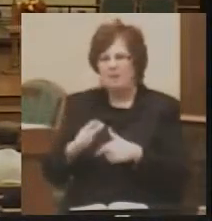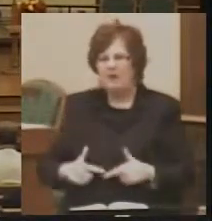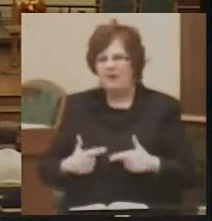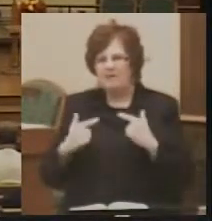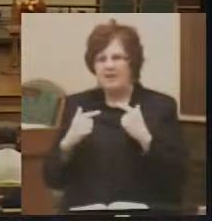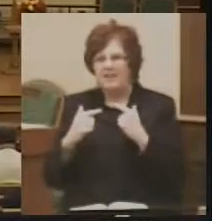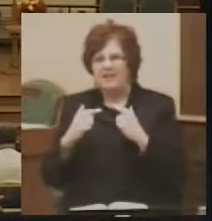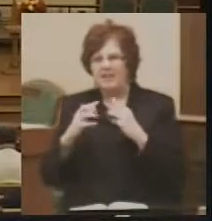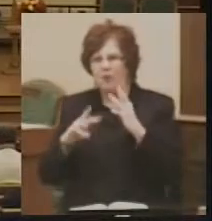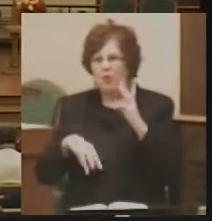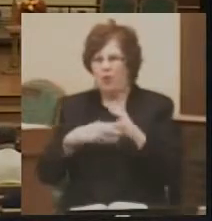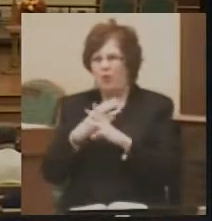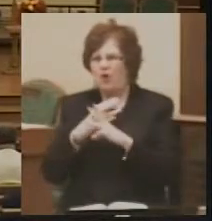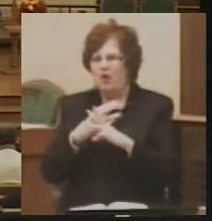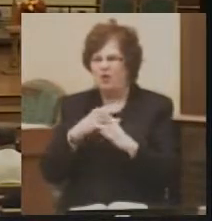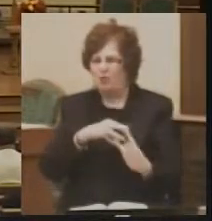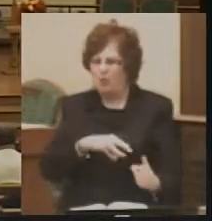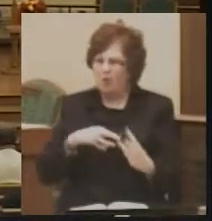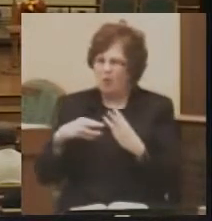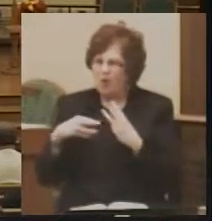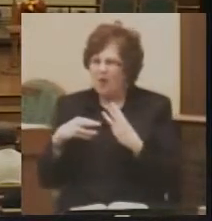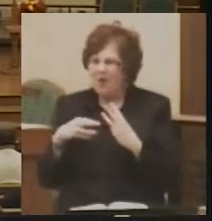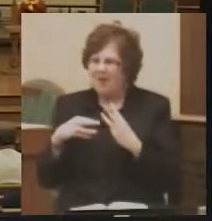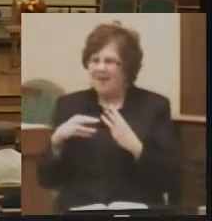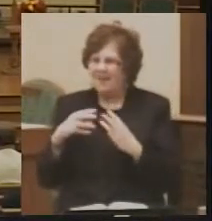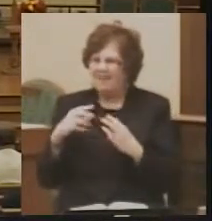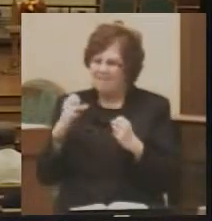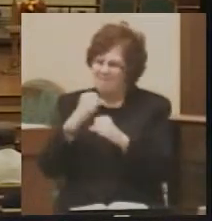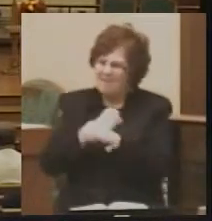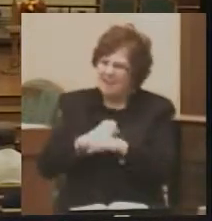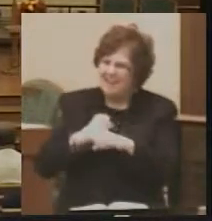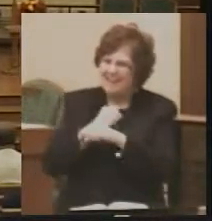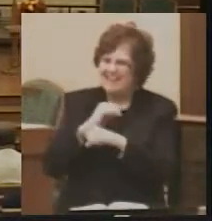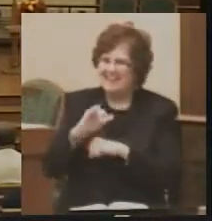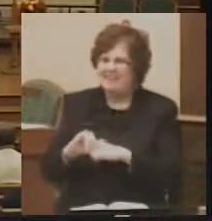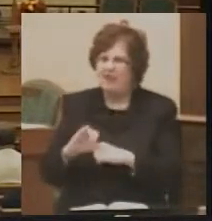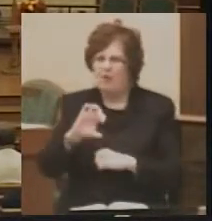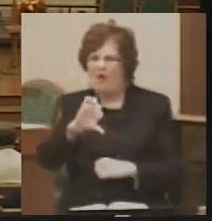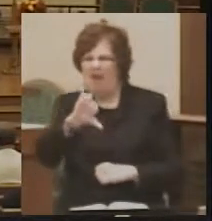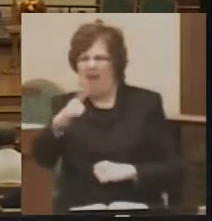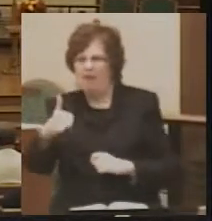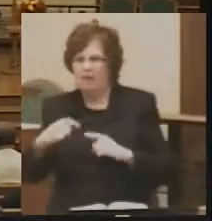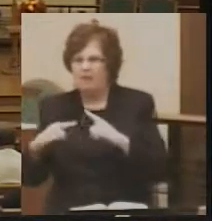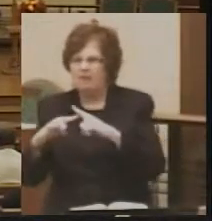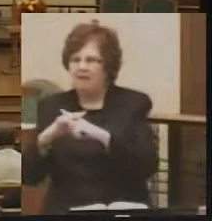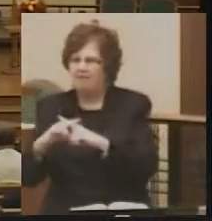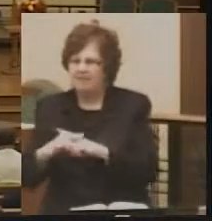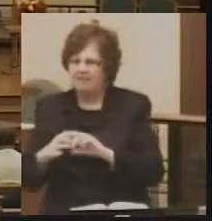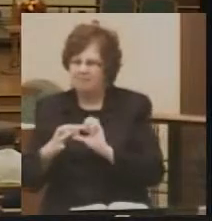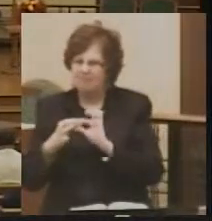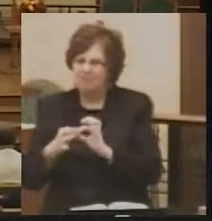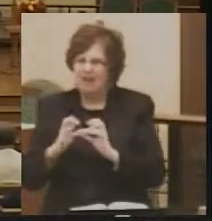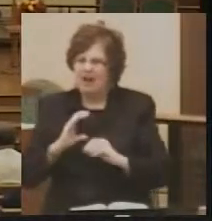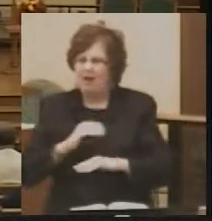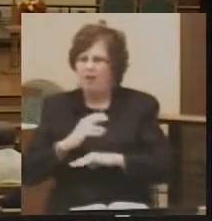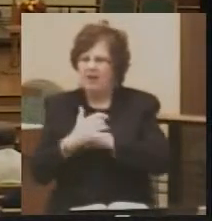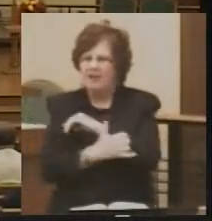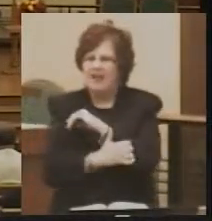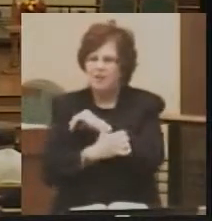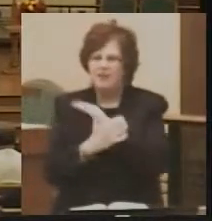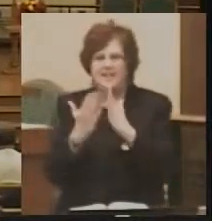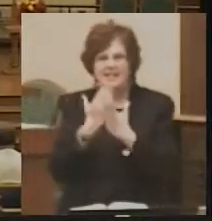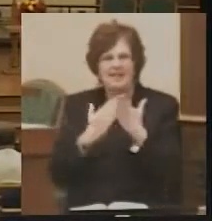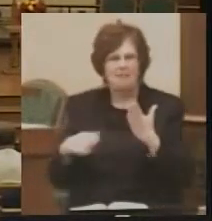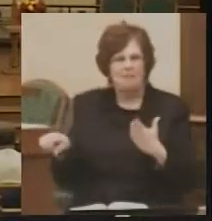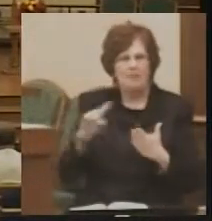that world war, or fighting in other bloody conflicts involving our country. There are some here who will